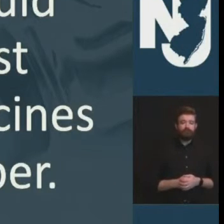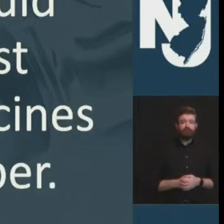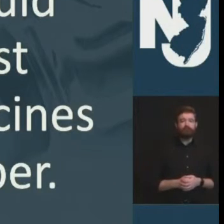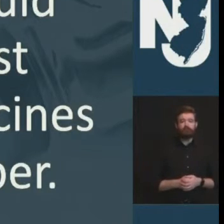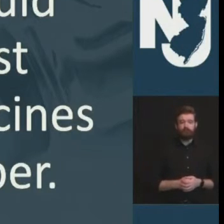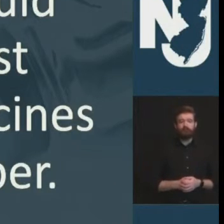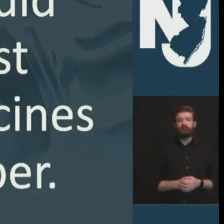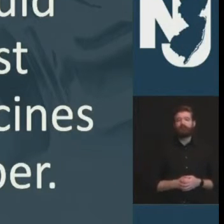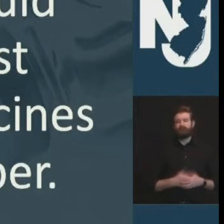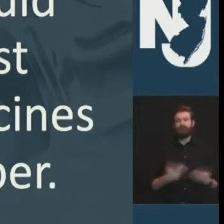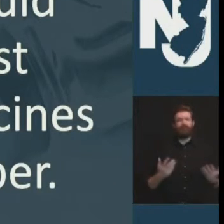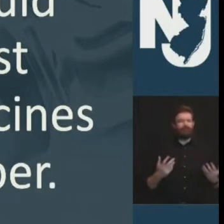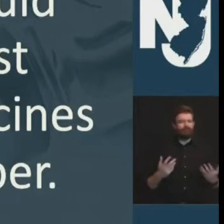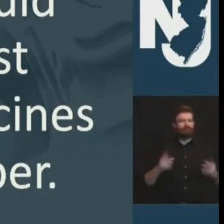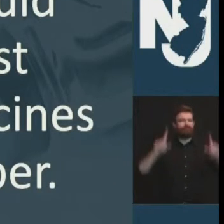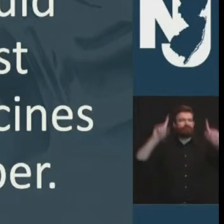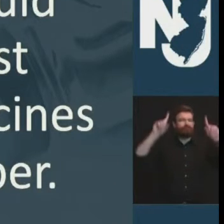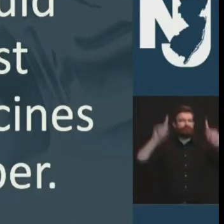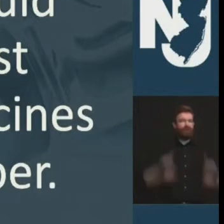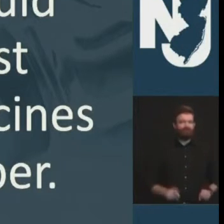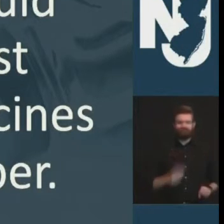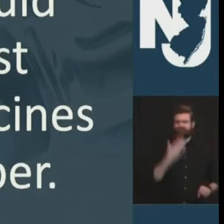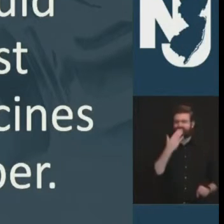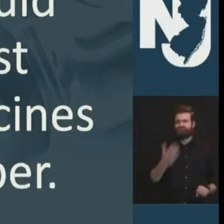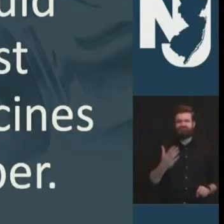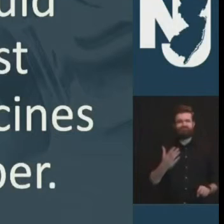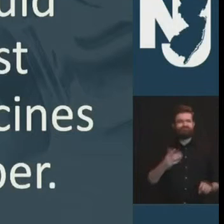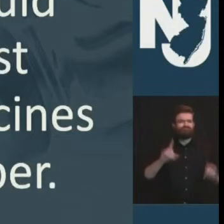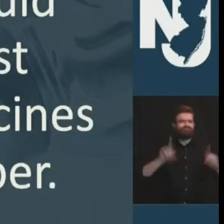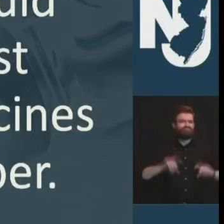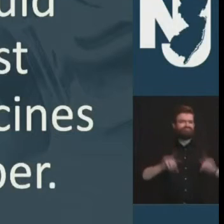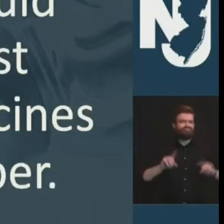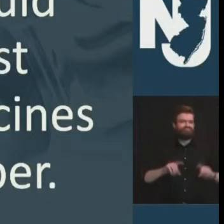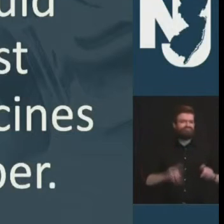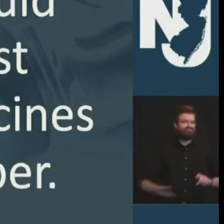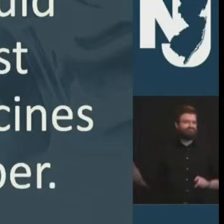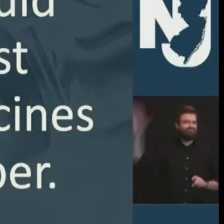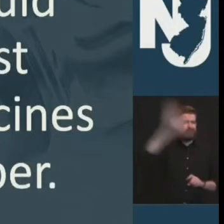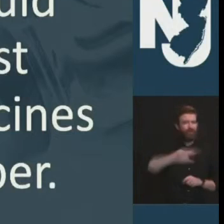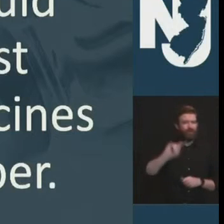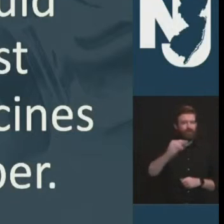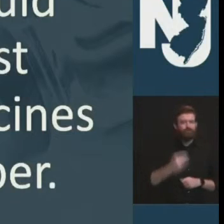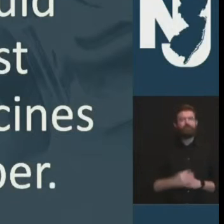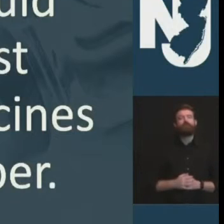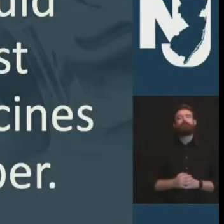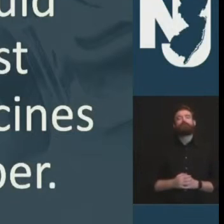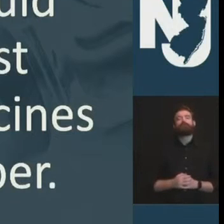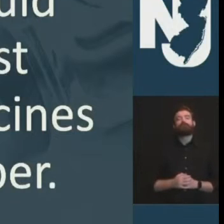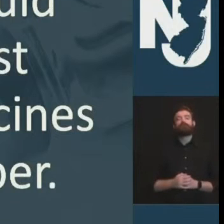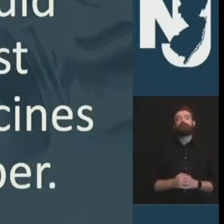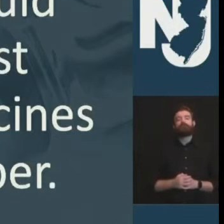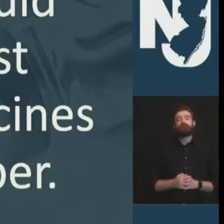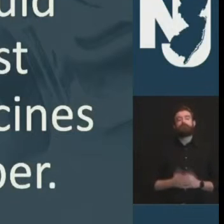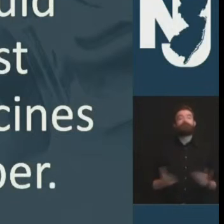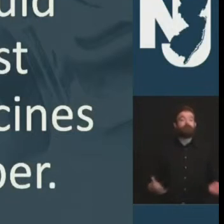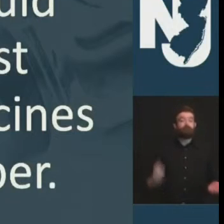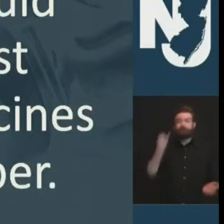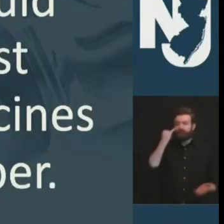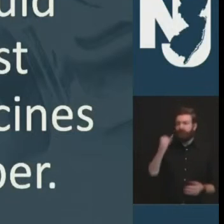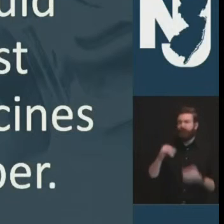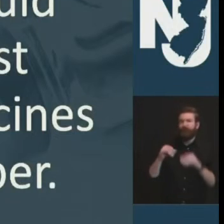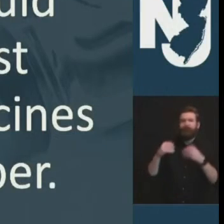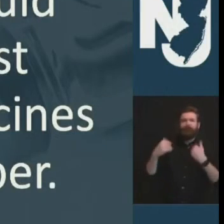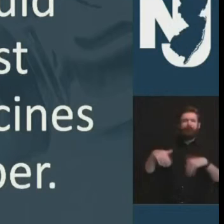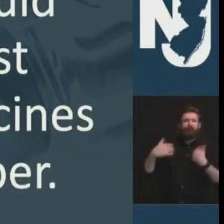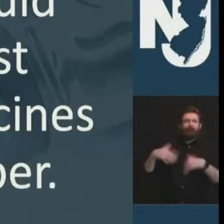state but to ramp up testing when hot spots emerge and we can begin to anticipate the arrival